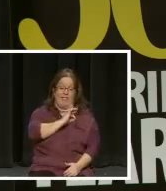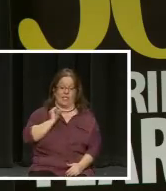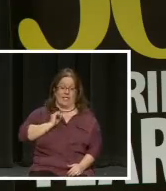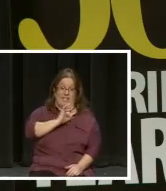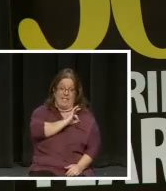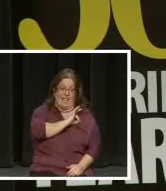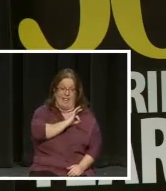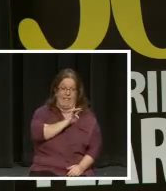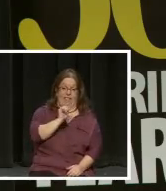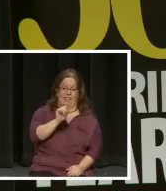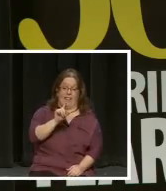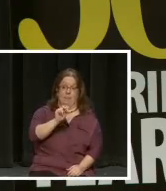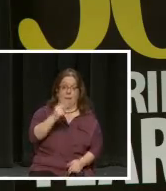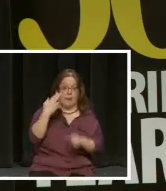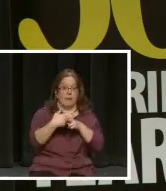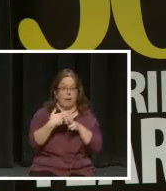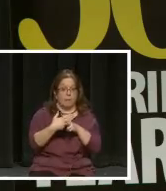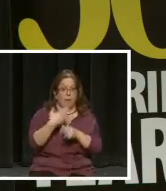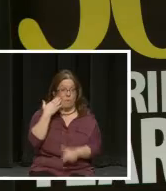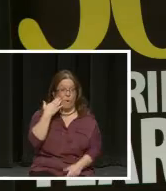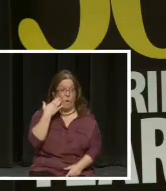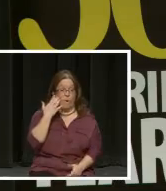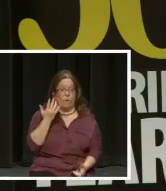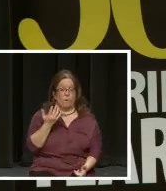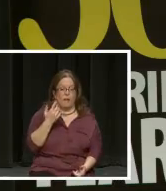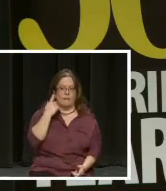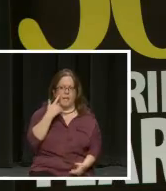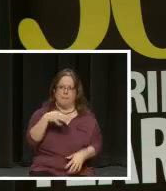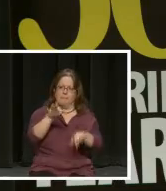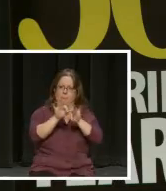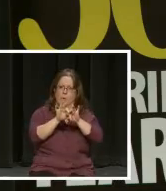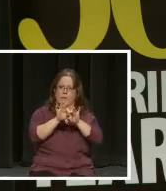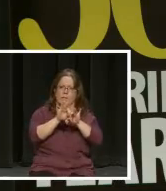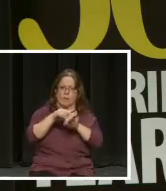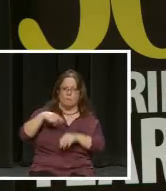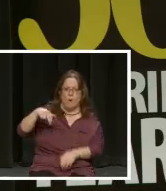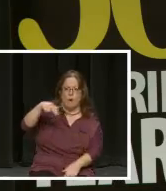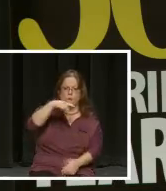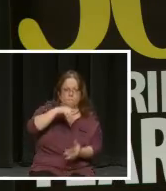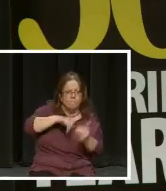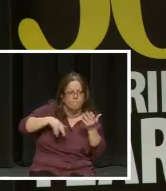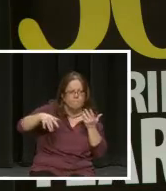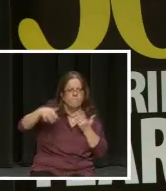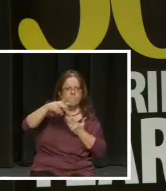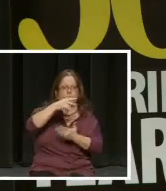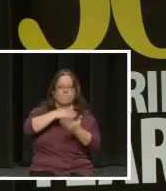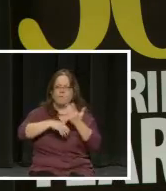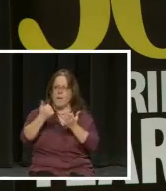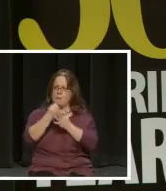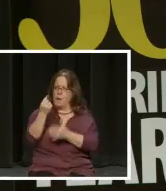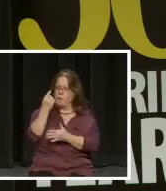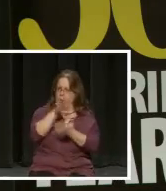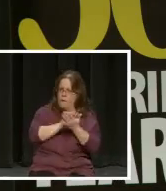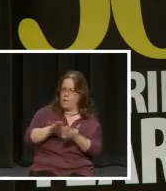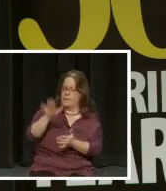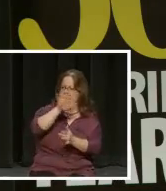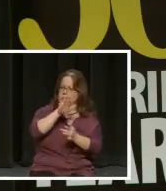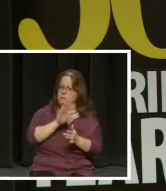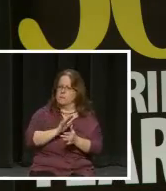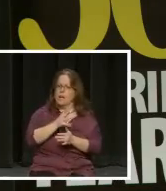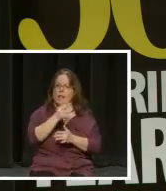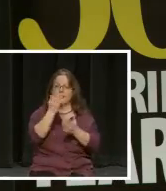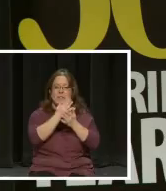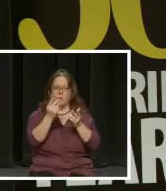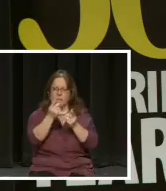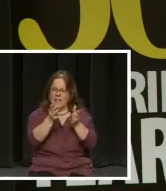staff and administrators by name. I think it's important that I walk around and get an understanding of the campus. And